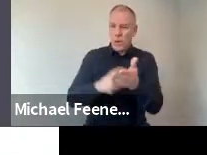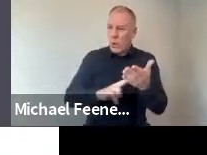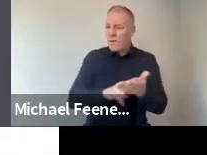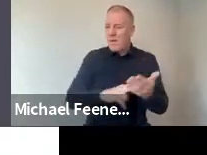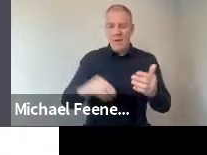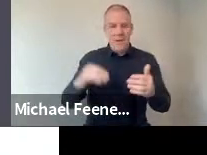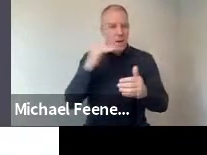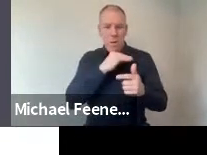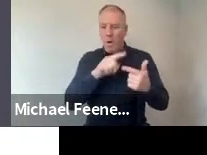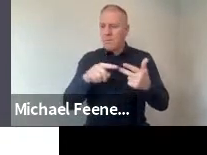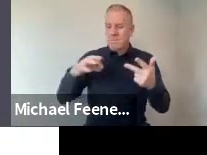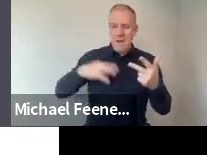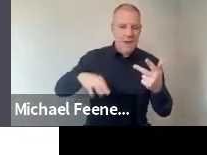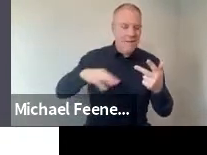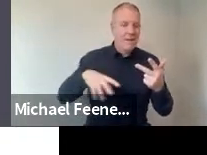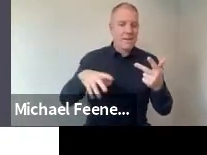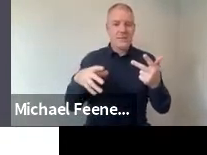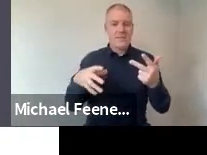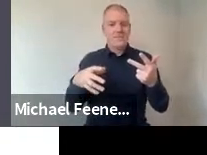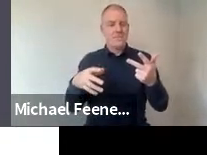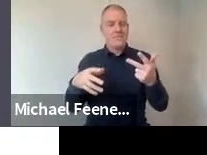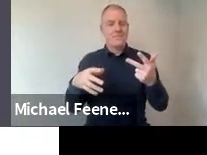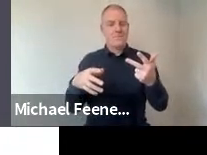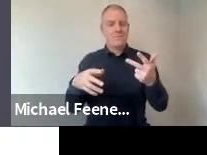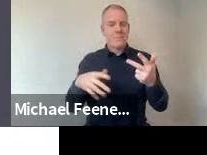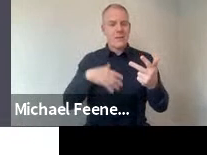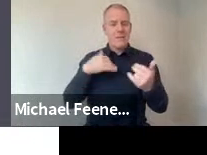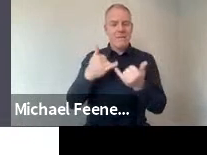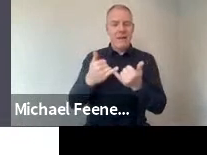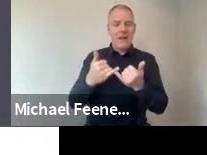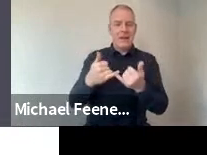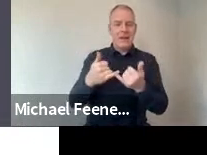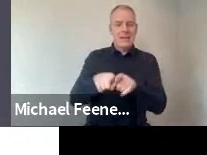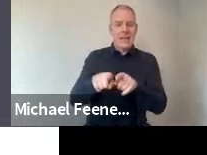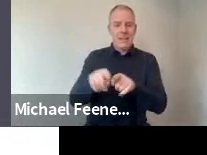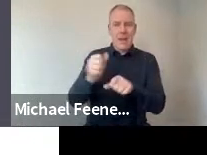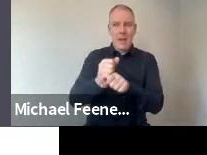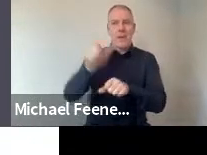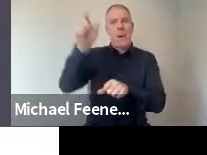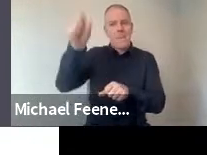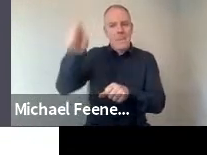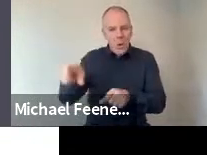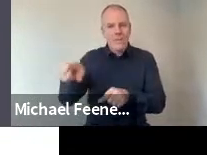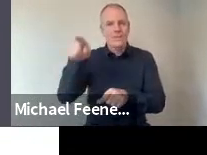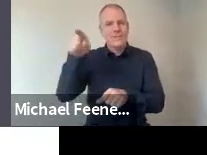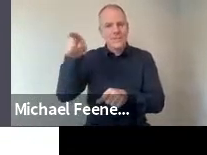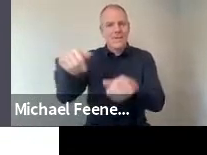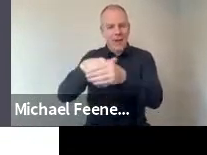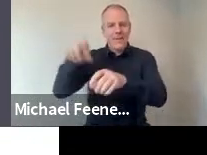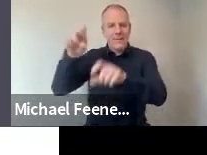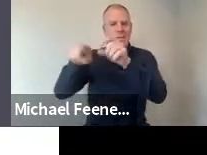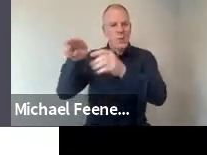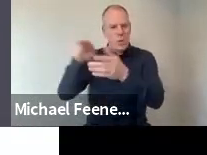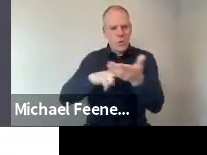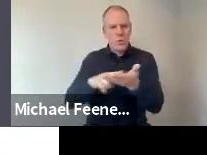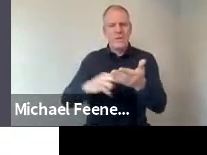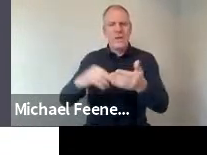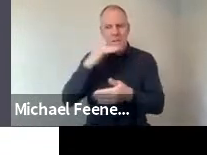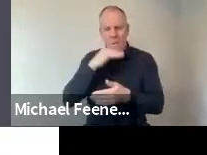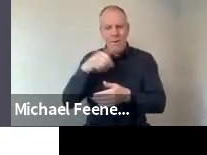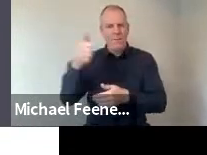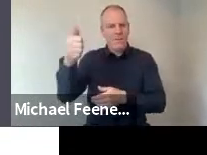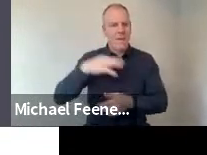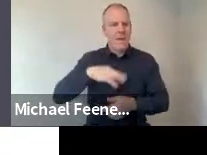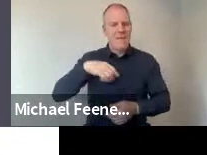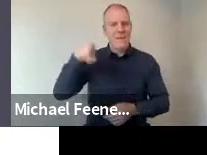beneficial, and also feel similarly about scientists, that they're very important, very useful, and